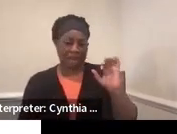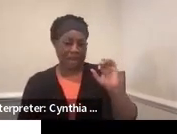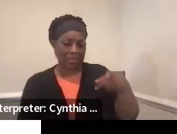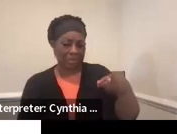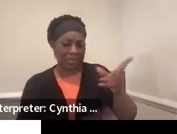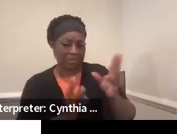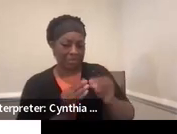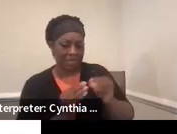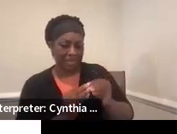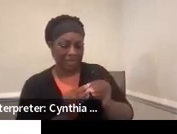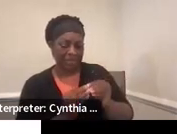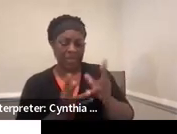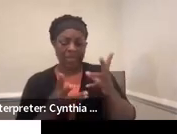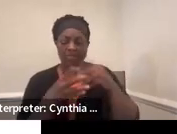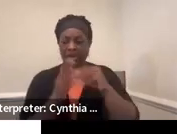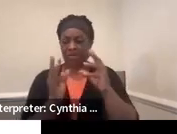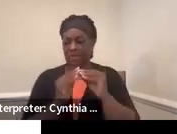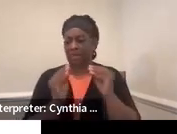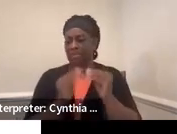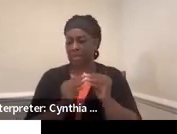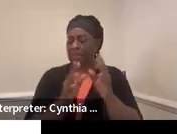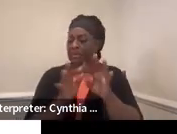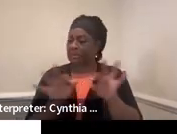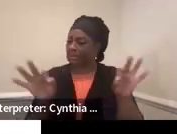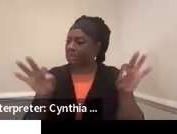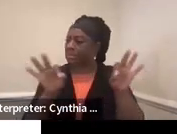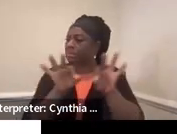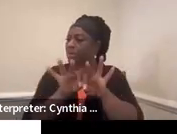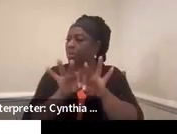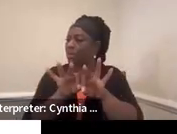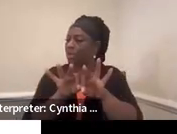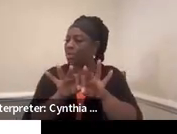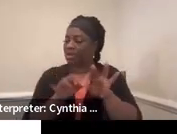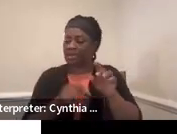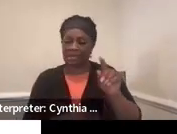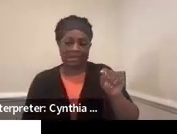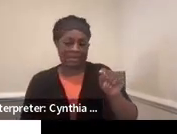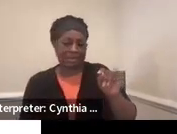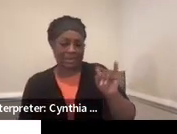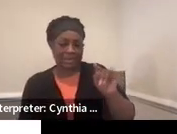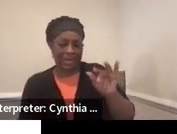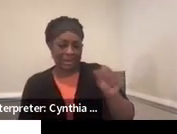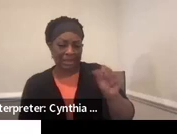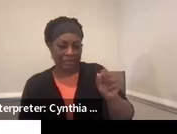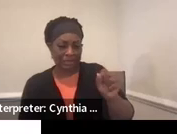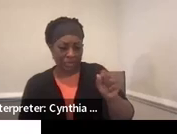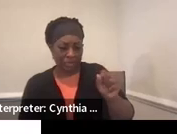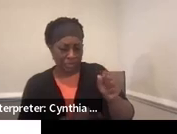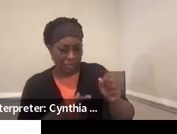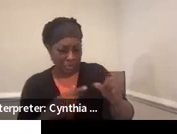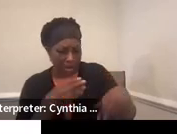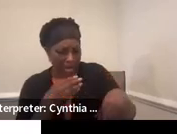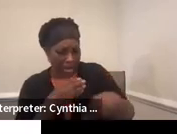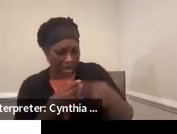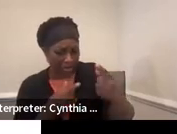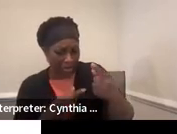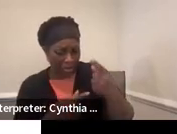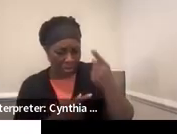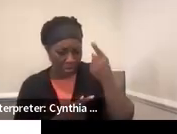So attending a meeting, I know, is a pretty important thing to you, Titus. Do you want to add your thoughts on the importance of students attending?